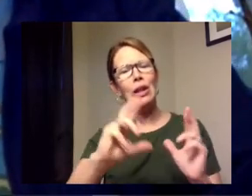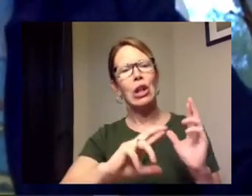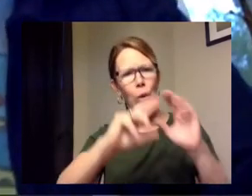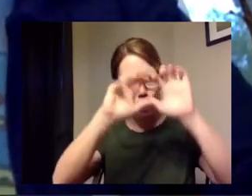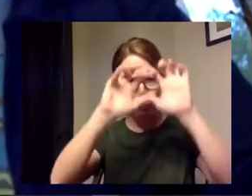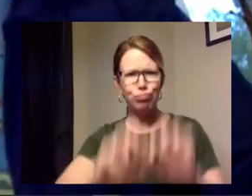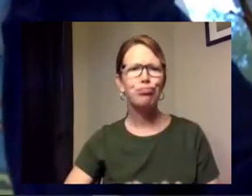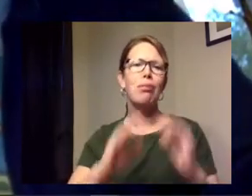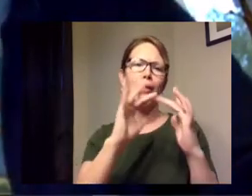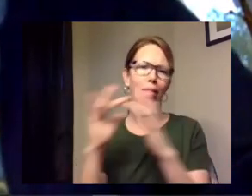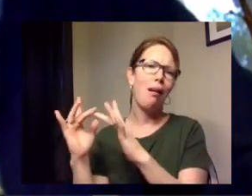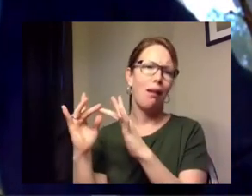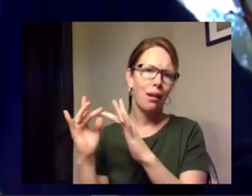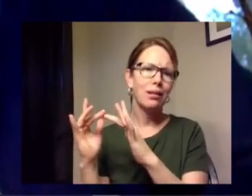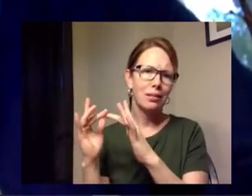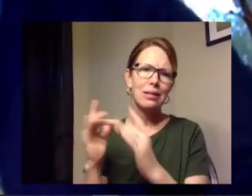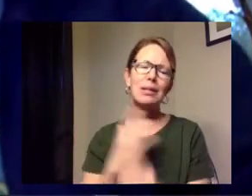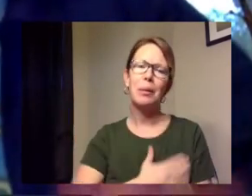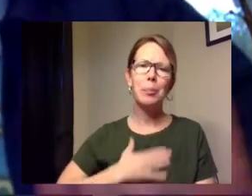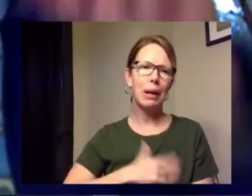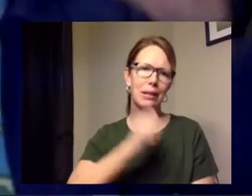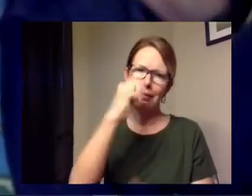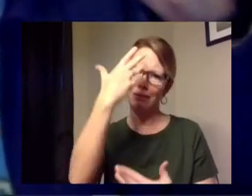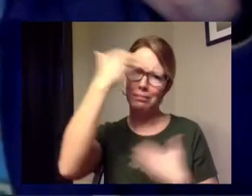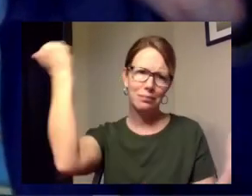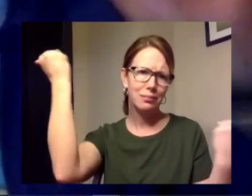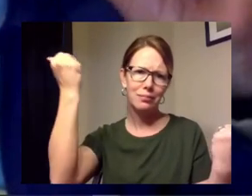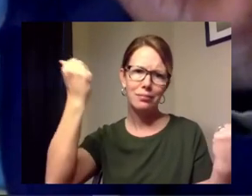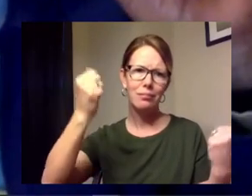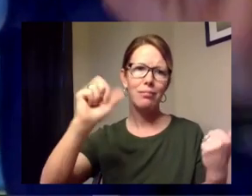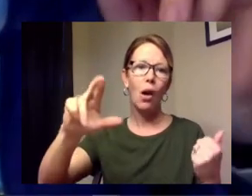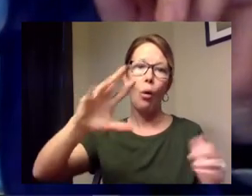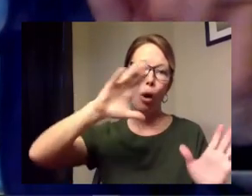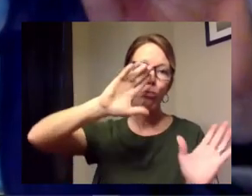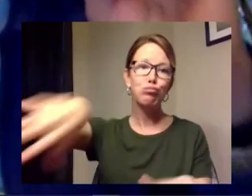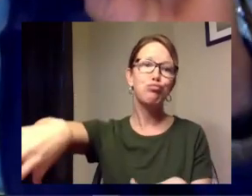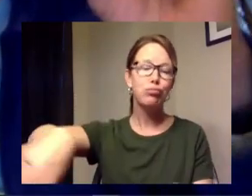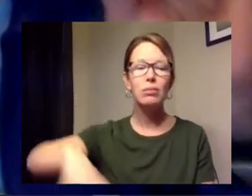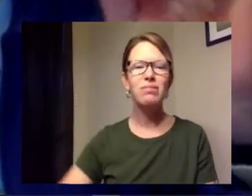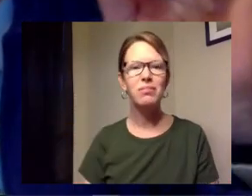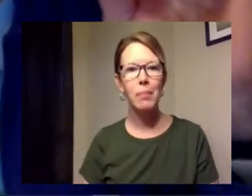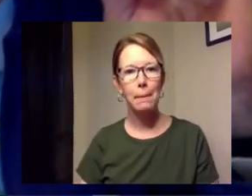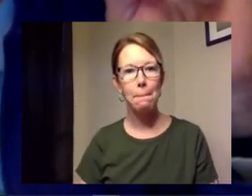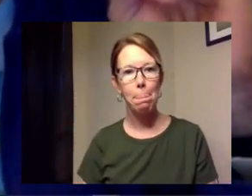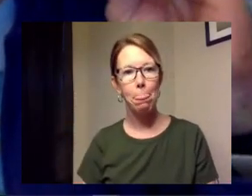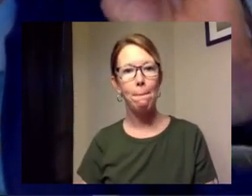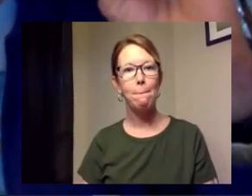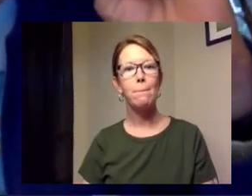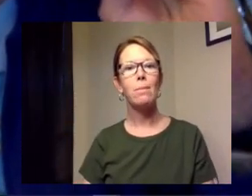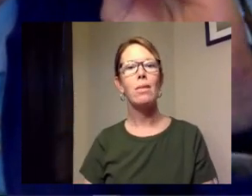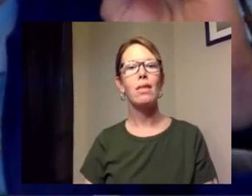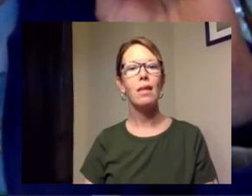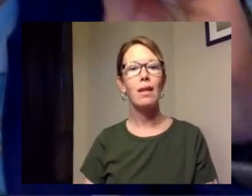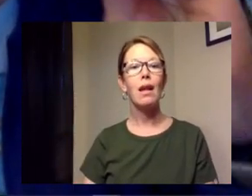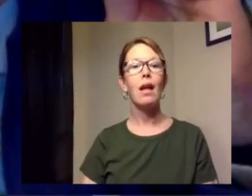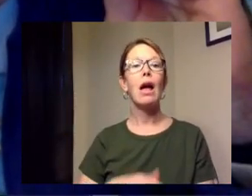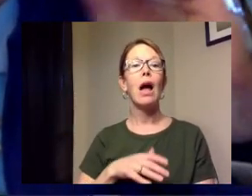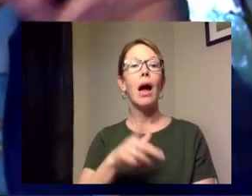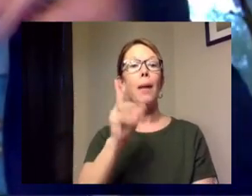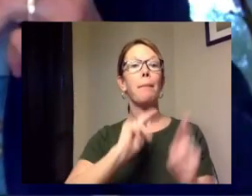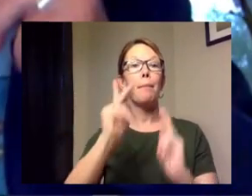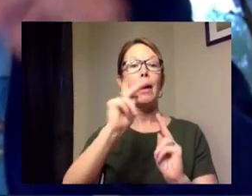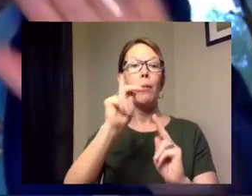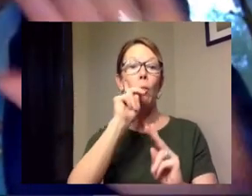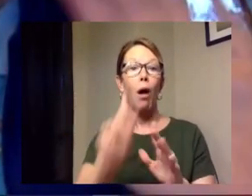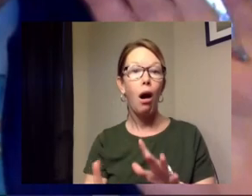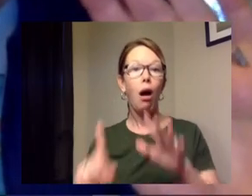that so please don't forget they will not send the walkers around until the end of april